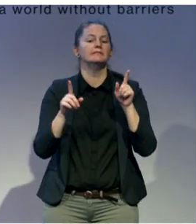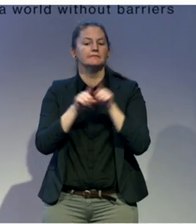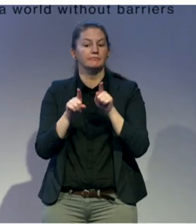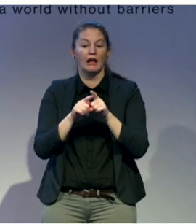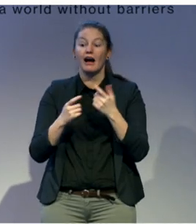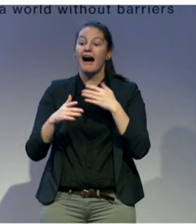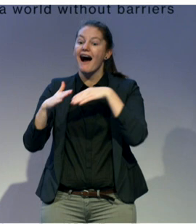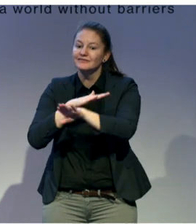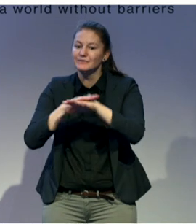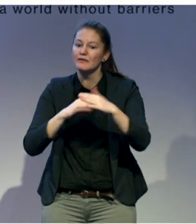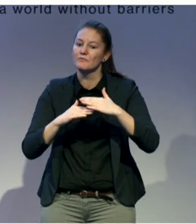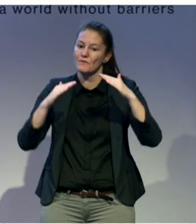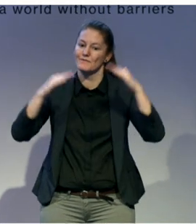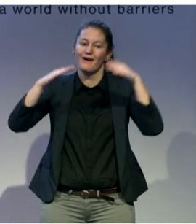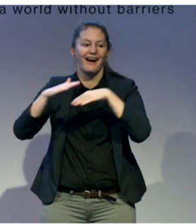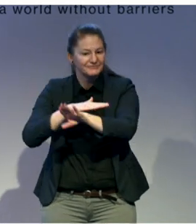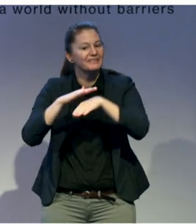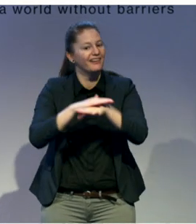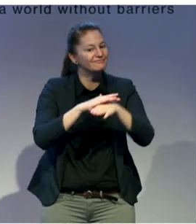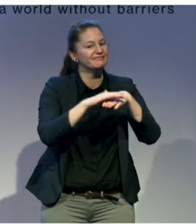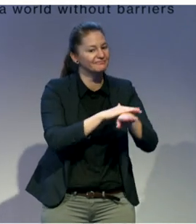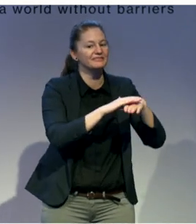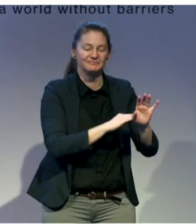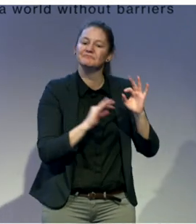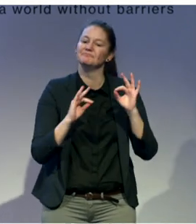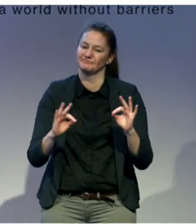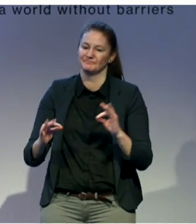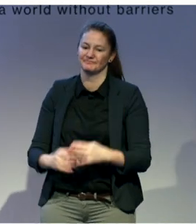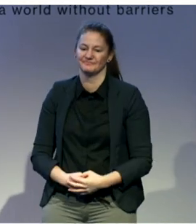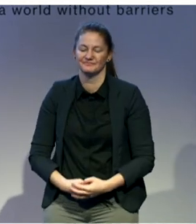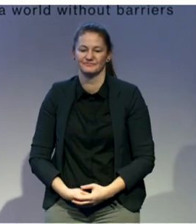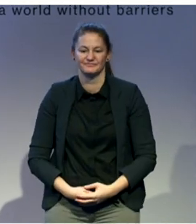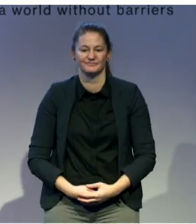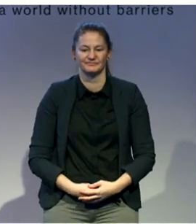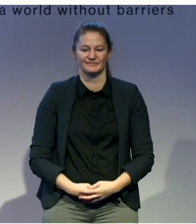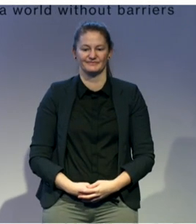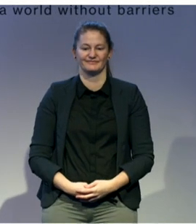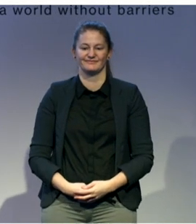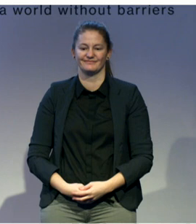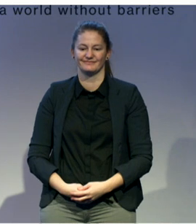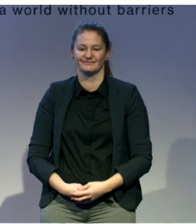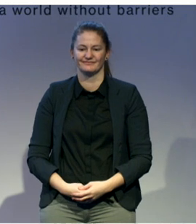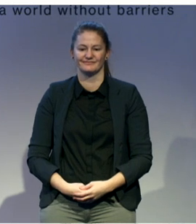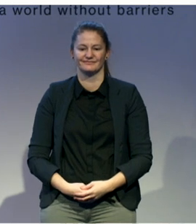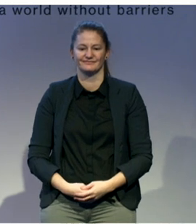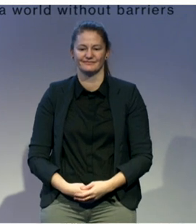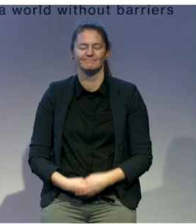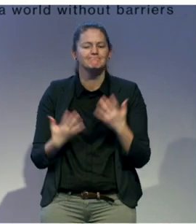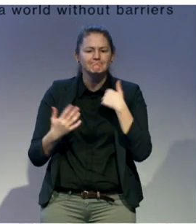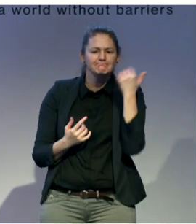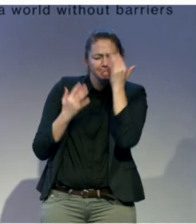at the mention. So how the impact we can observe in this process. That means